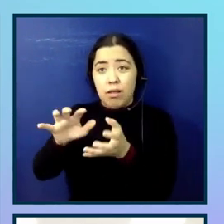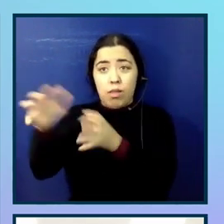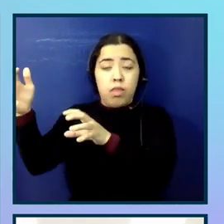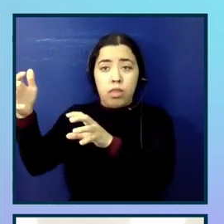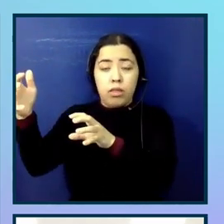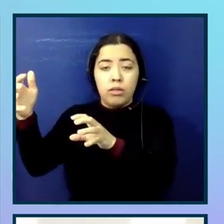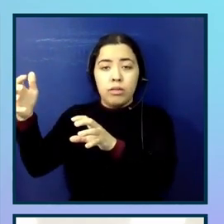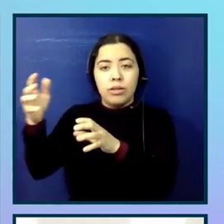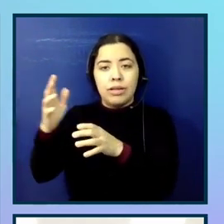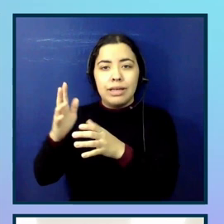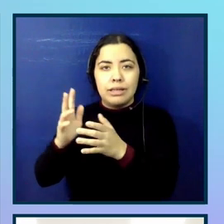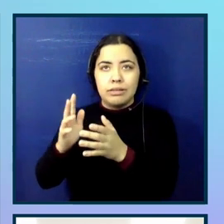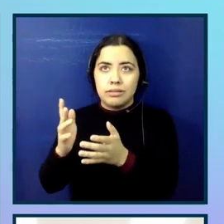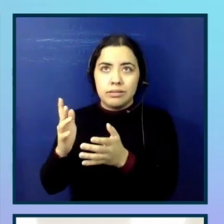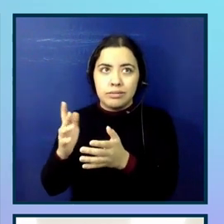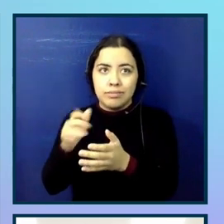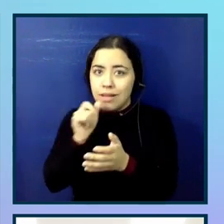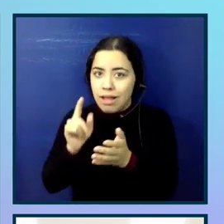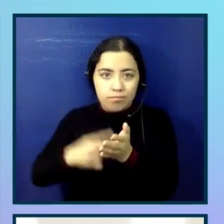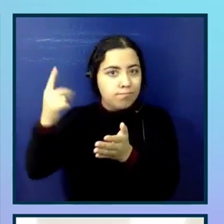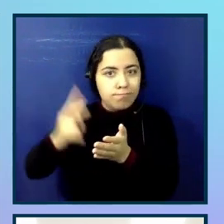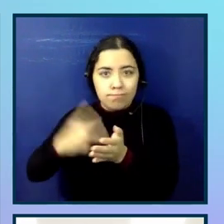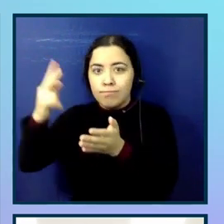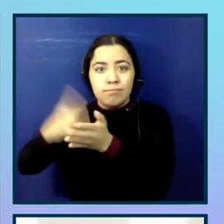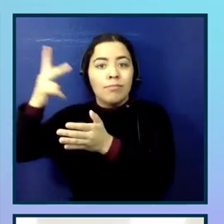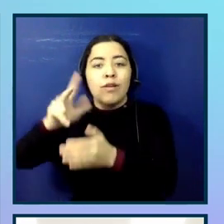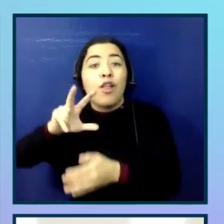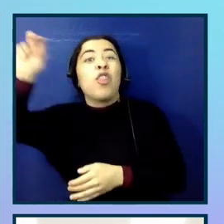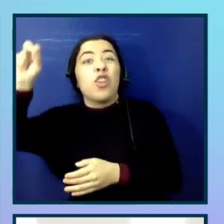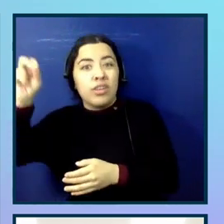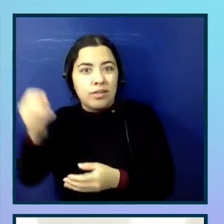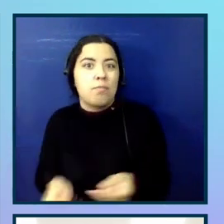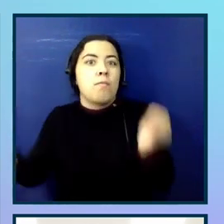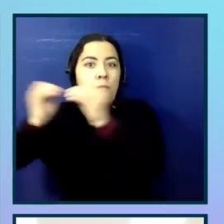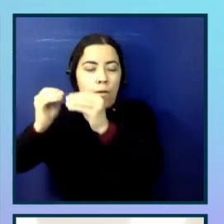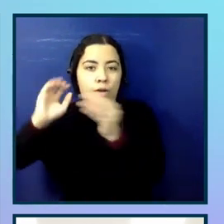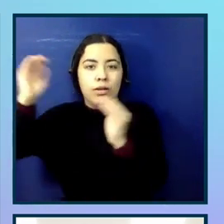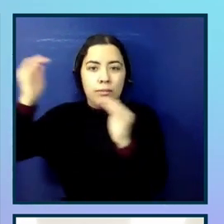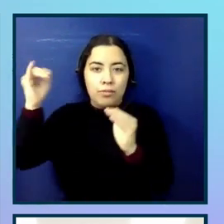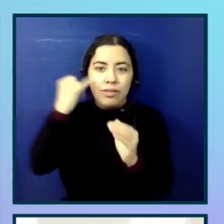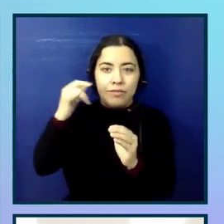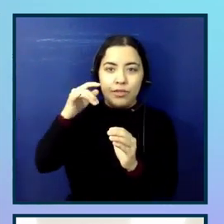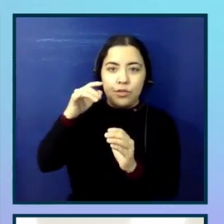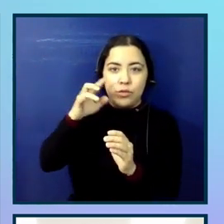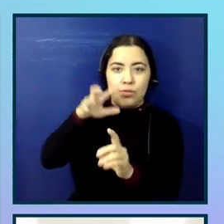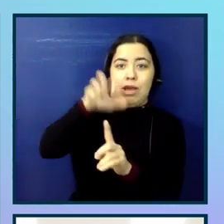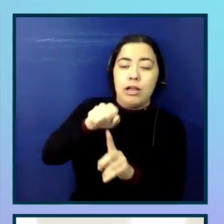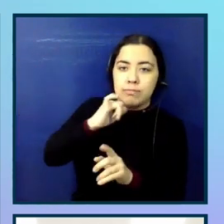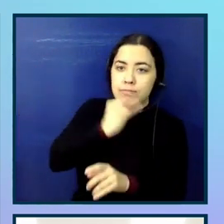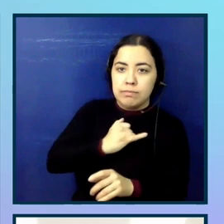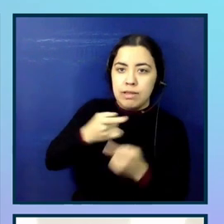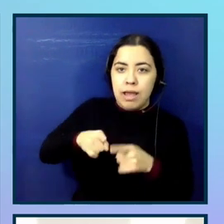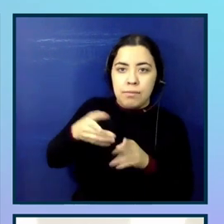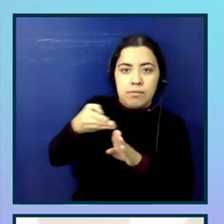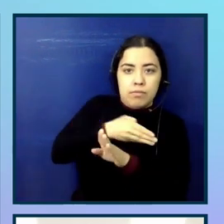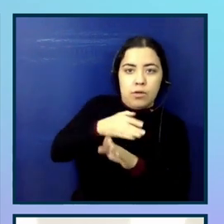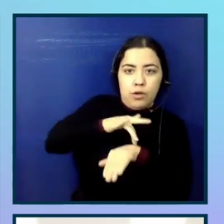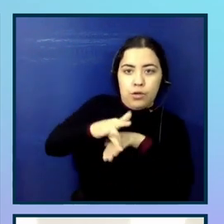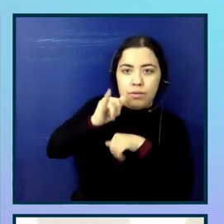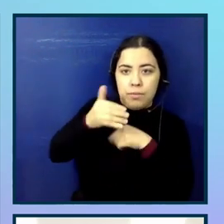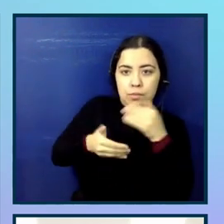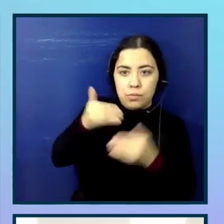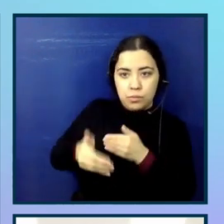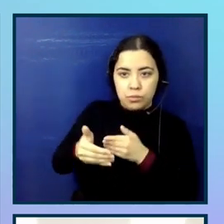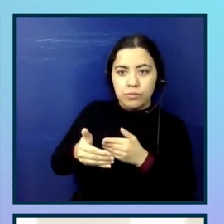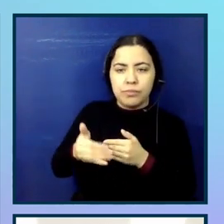catch them in the design and architectural phases. So this is a graph from IBM that Neil from DQ kindly shared with me. And it just shows